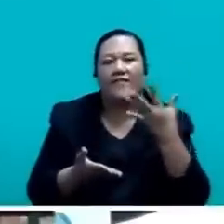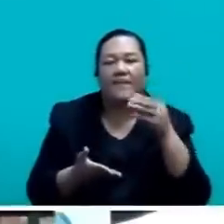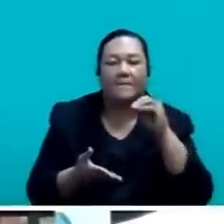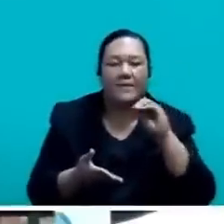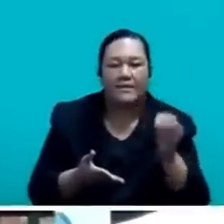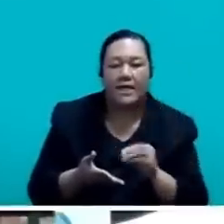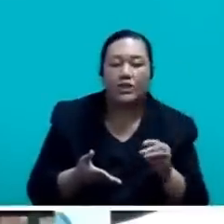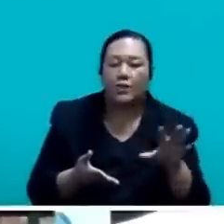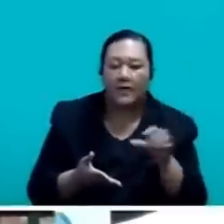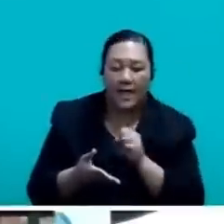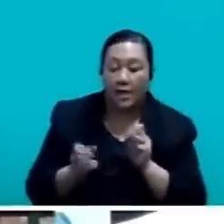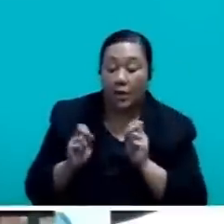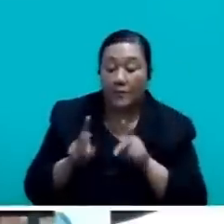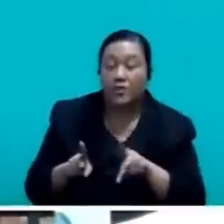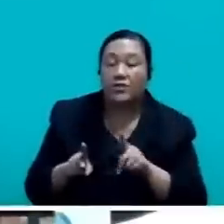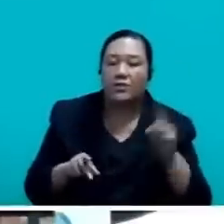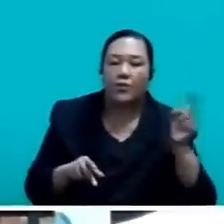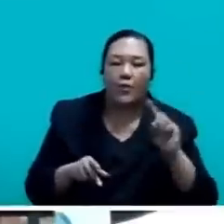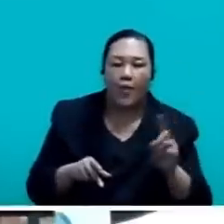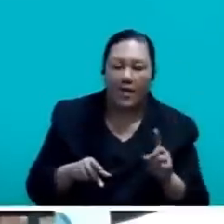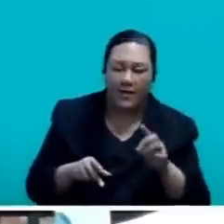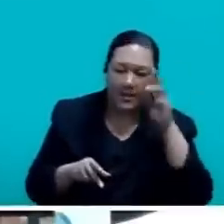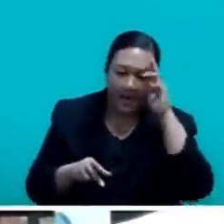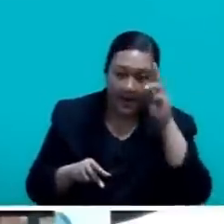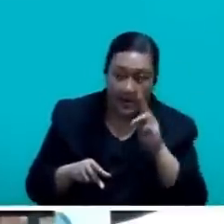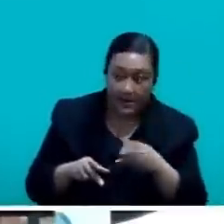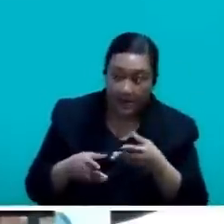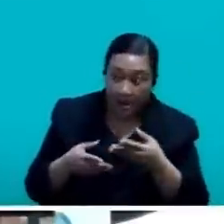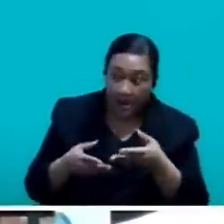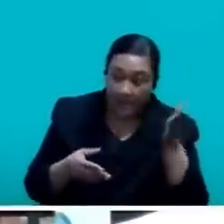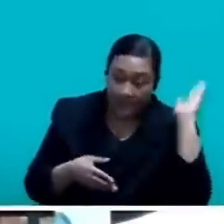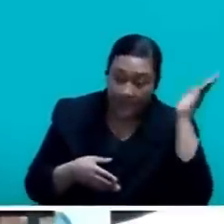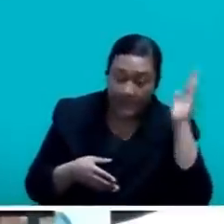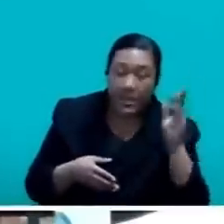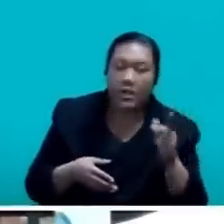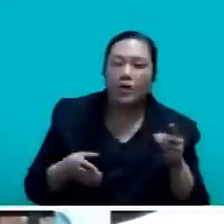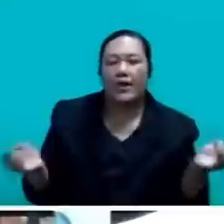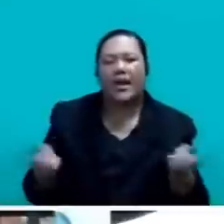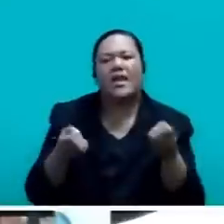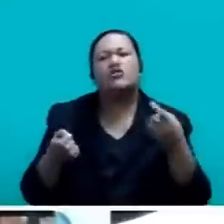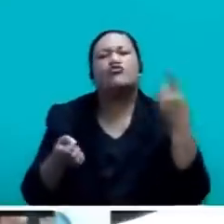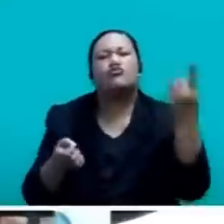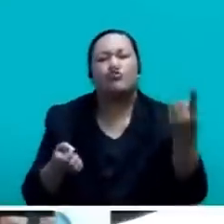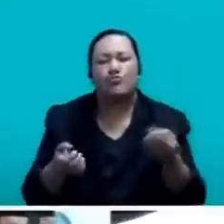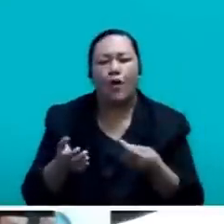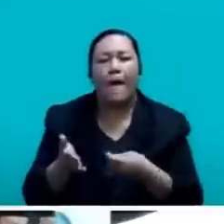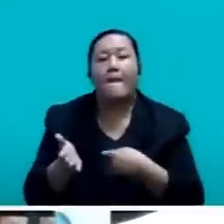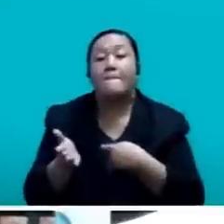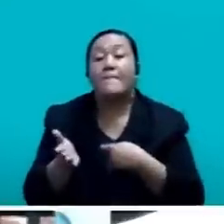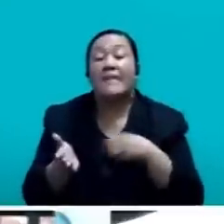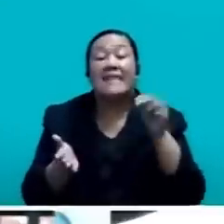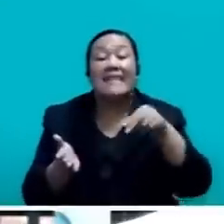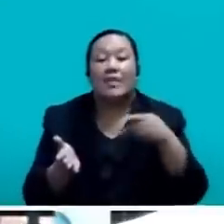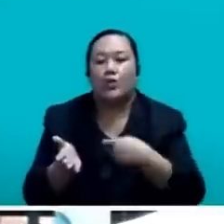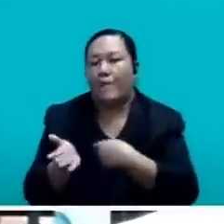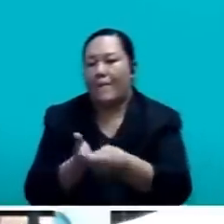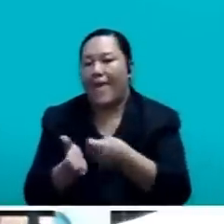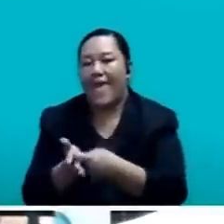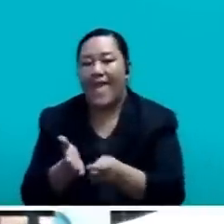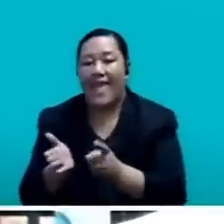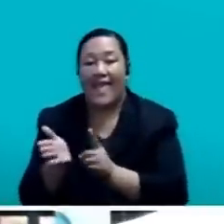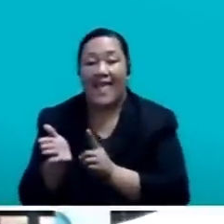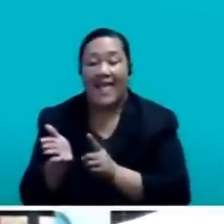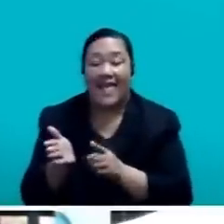opportunity in this national address to encourage those who still owe leases to pay before or